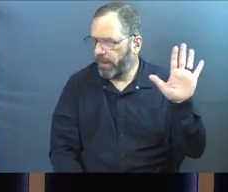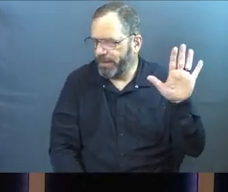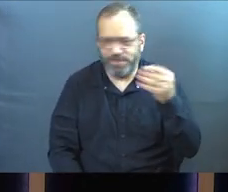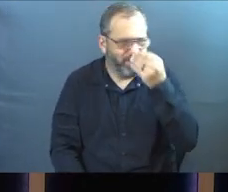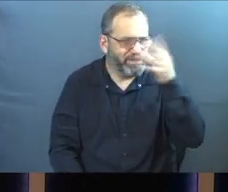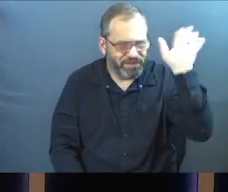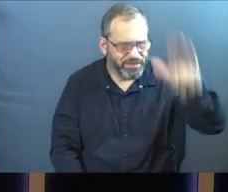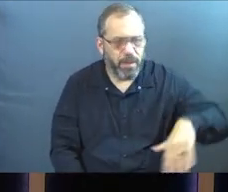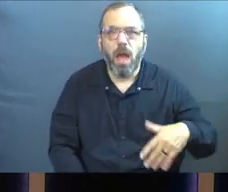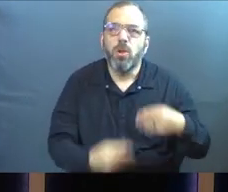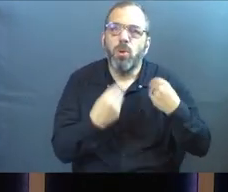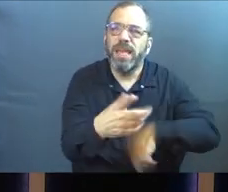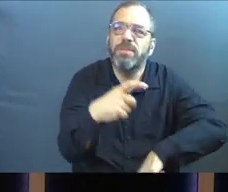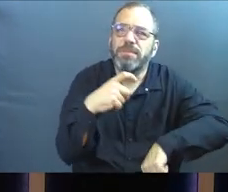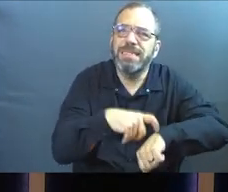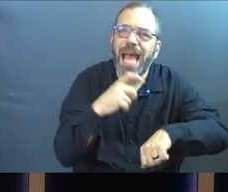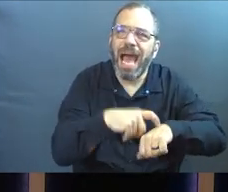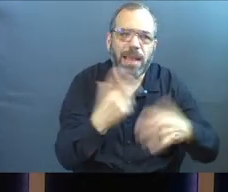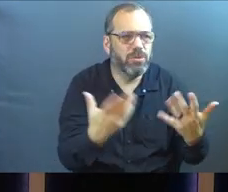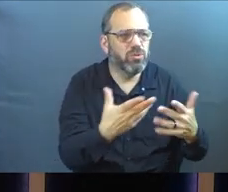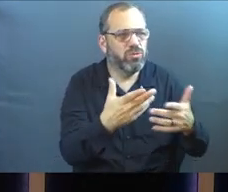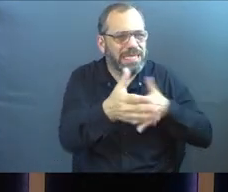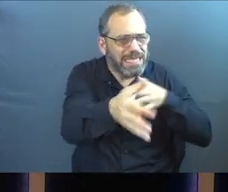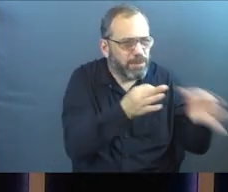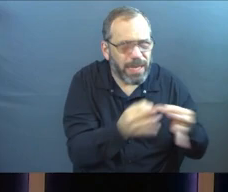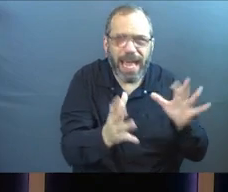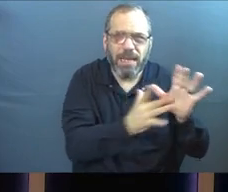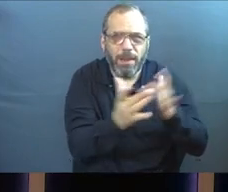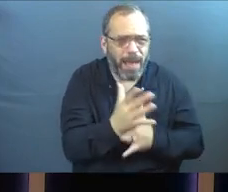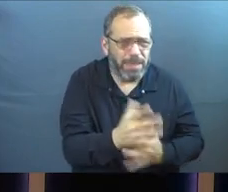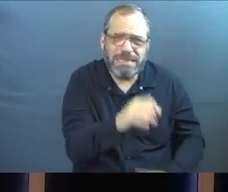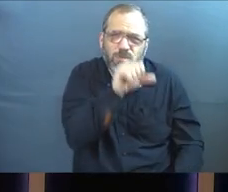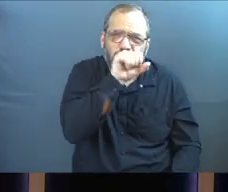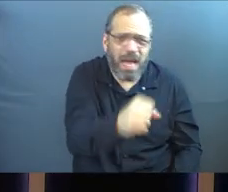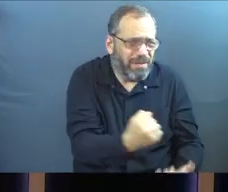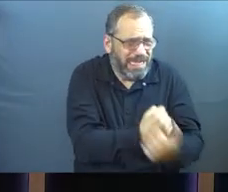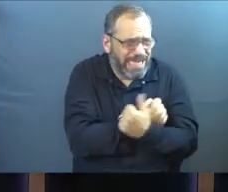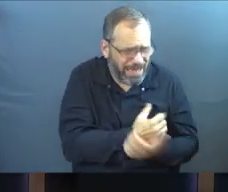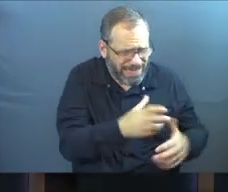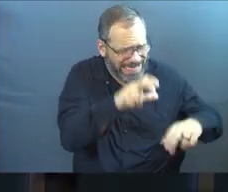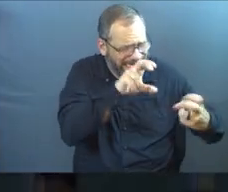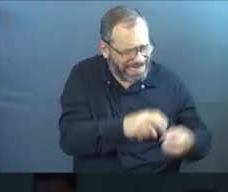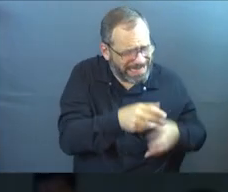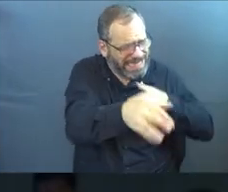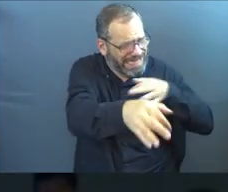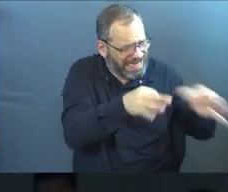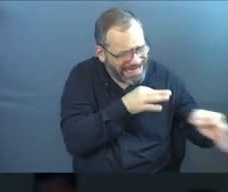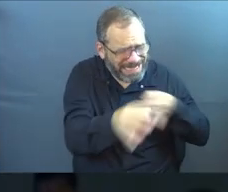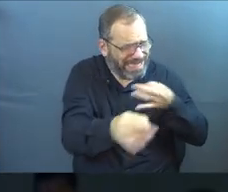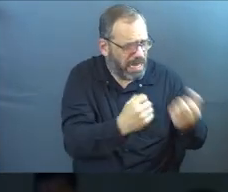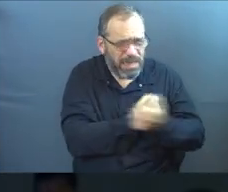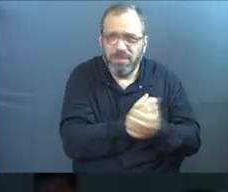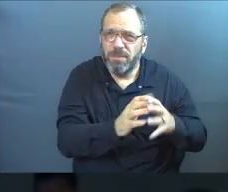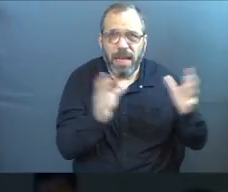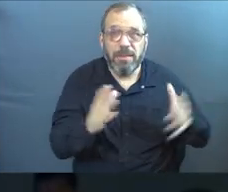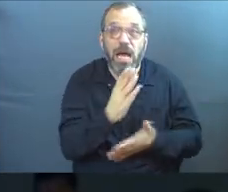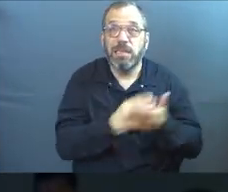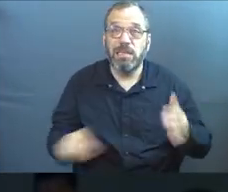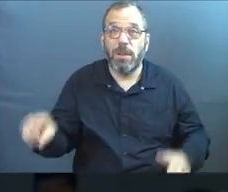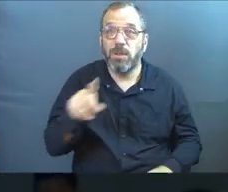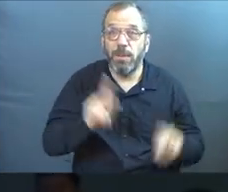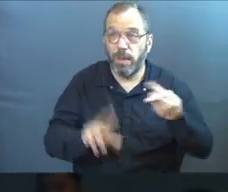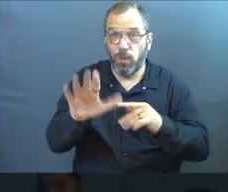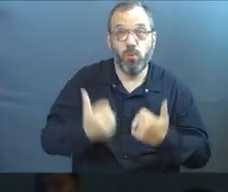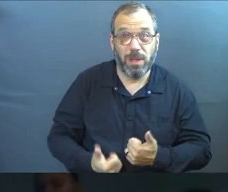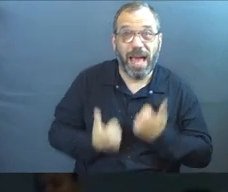You give them the quality time that you can and you love them desperately as much as you possibly can. Some of guys got